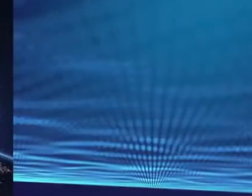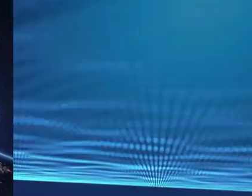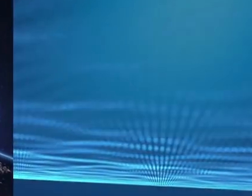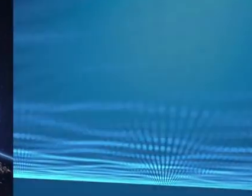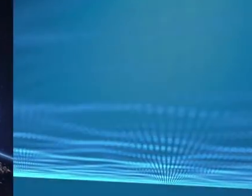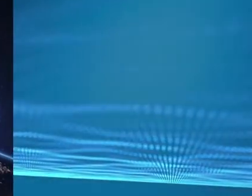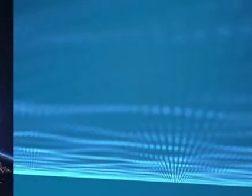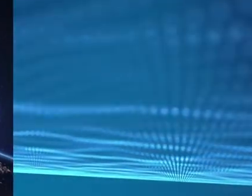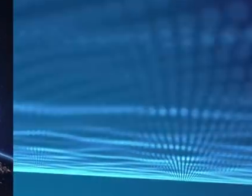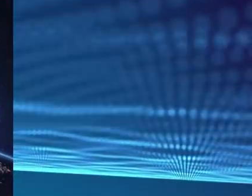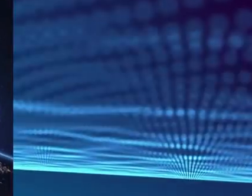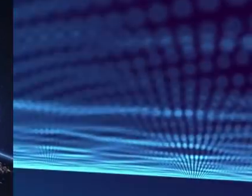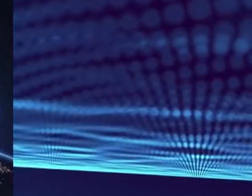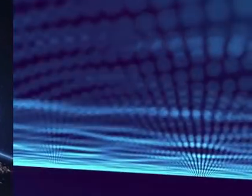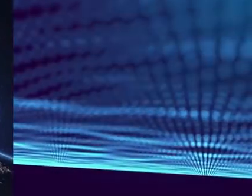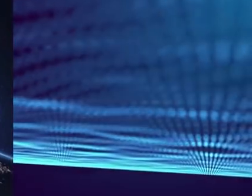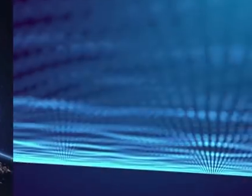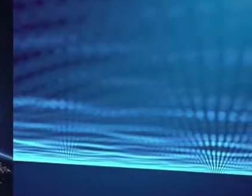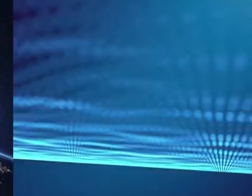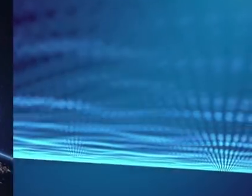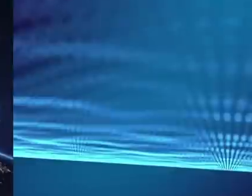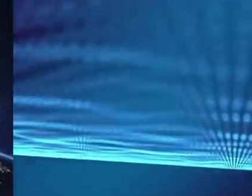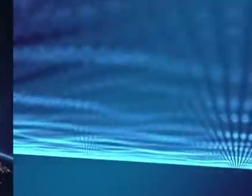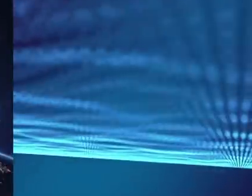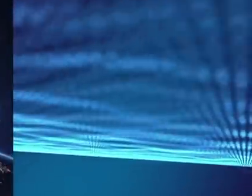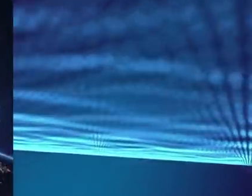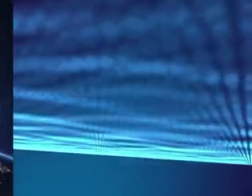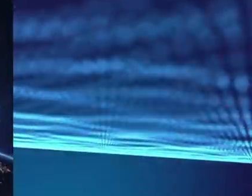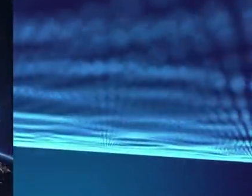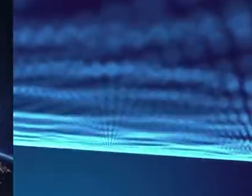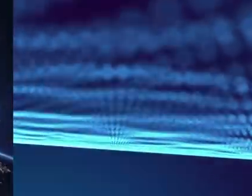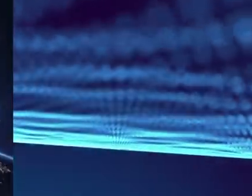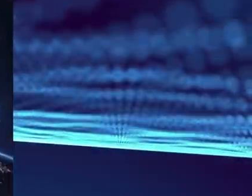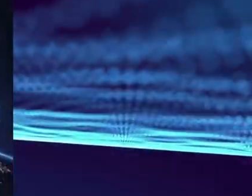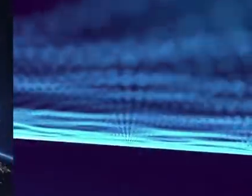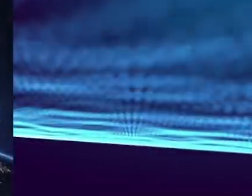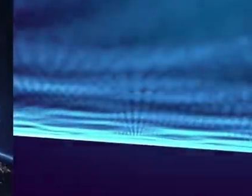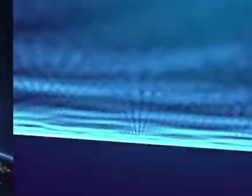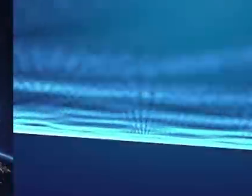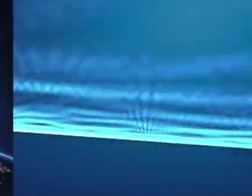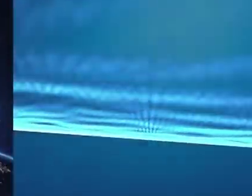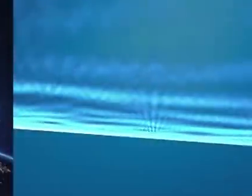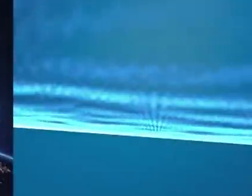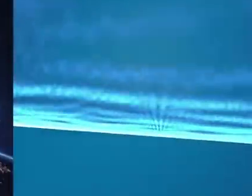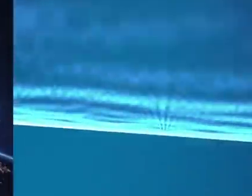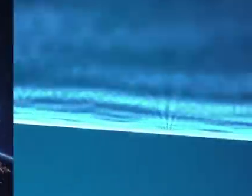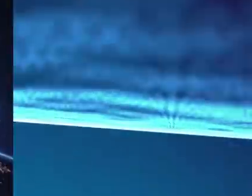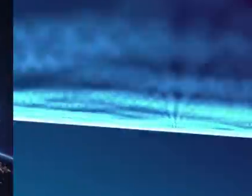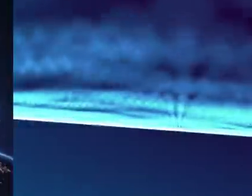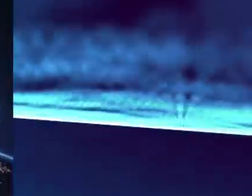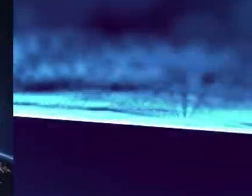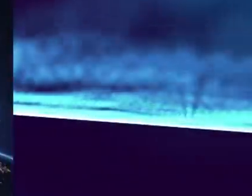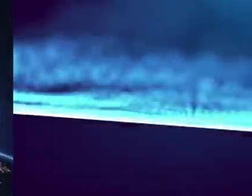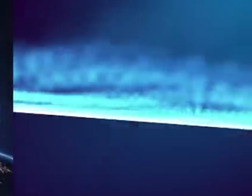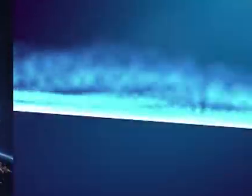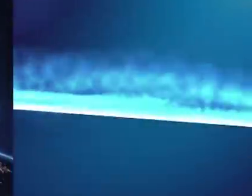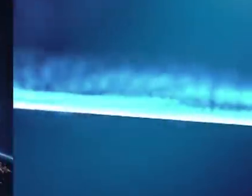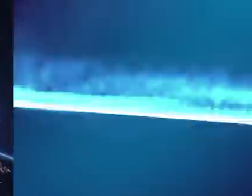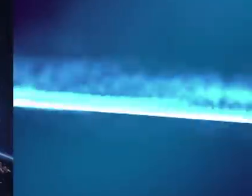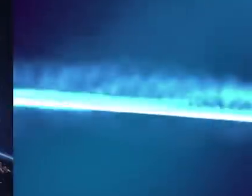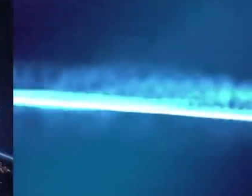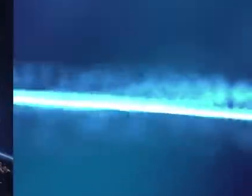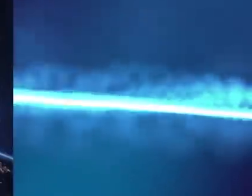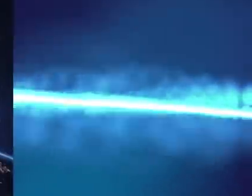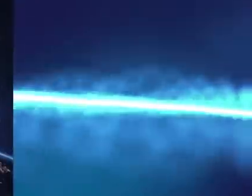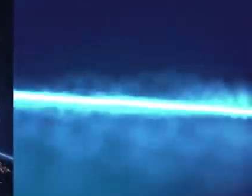green only? Green are the persons who are staying in community. We know that we are getting persons who are red and yellows who will be